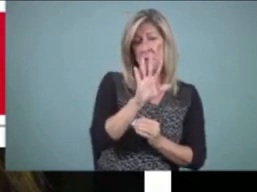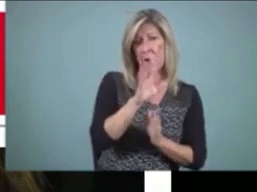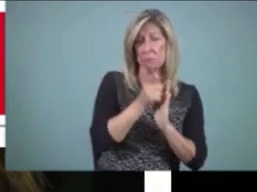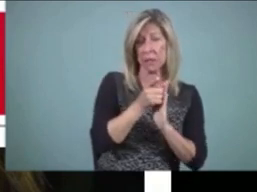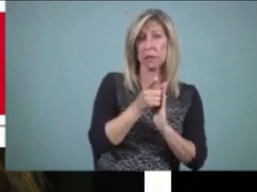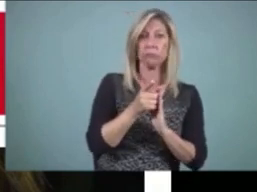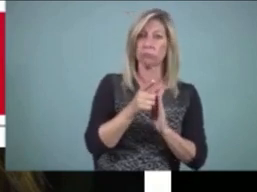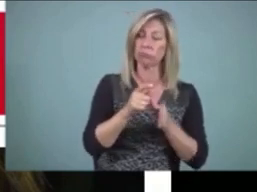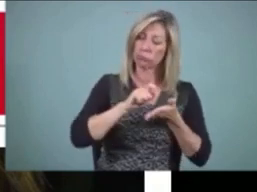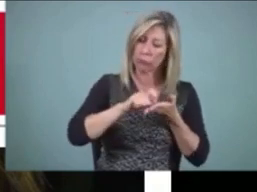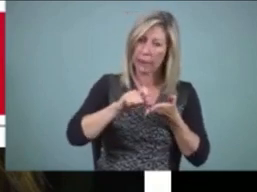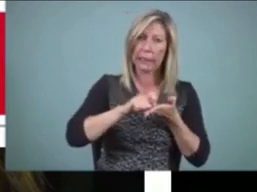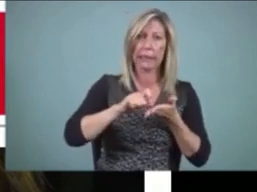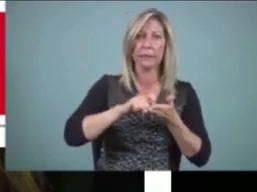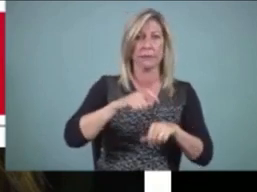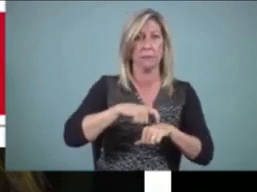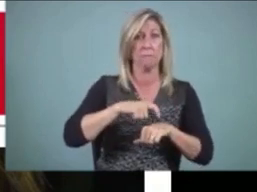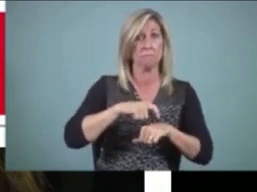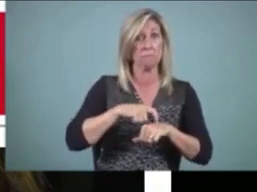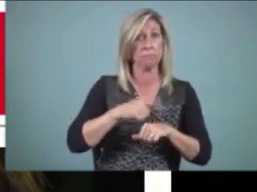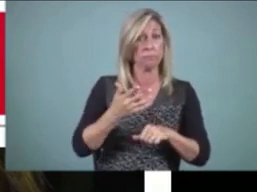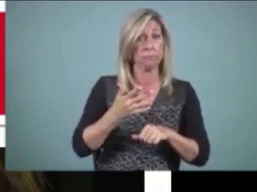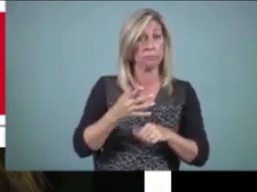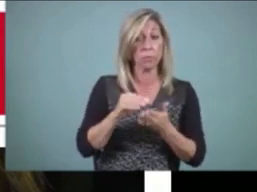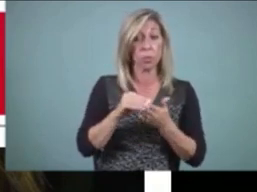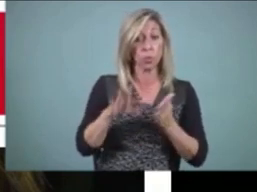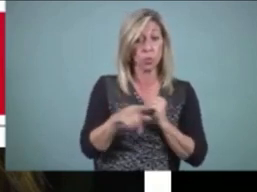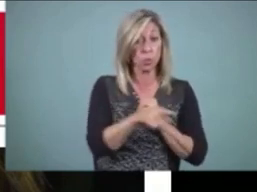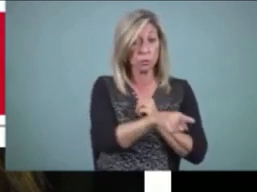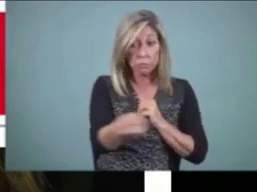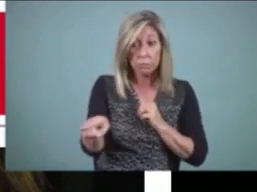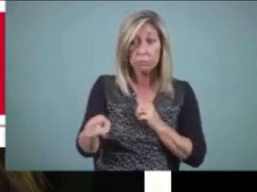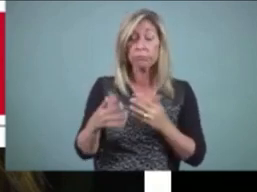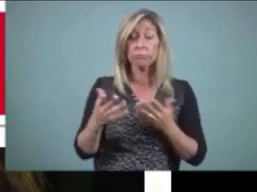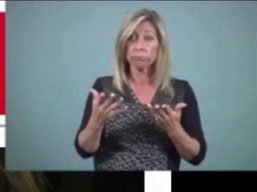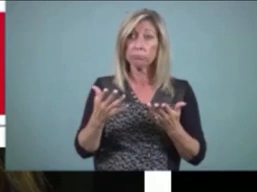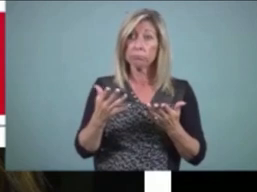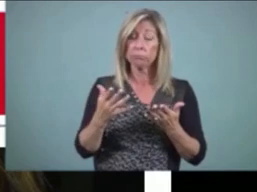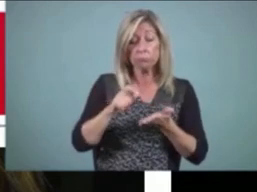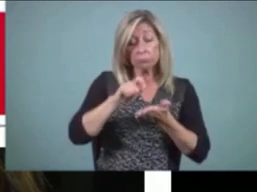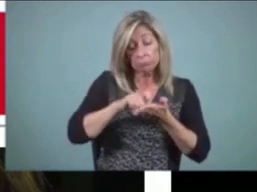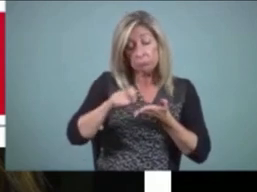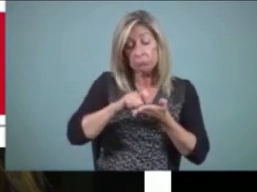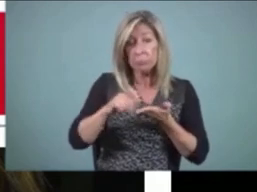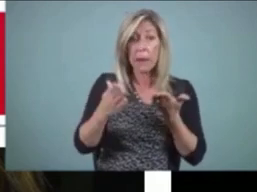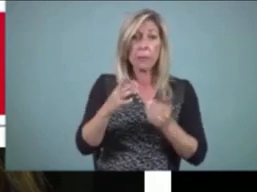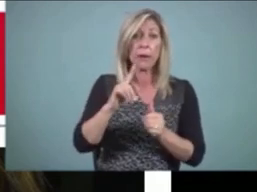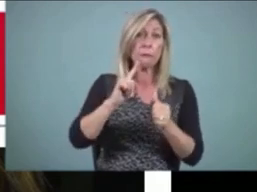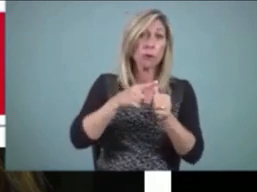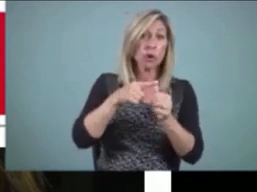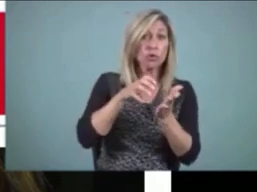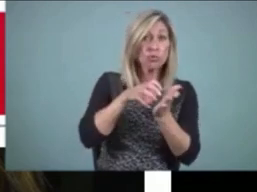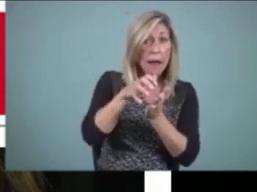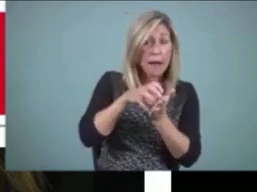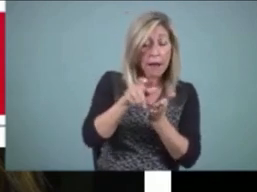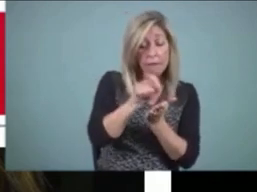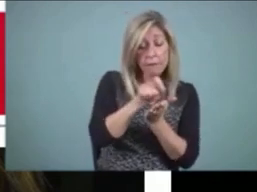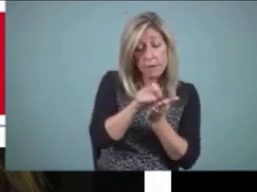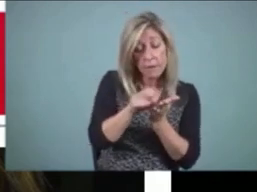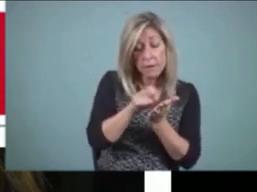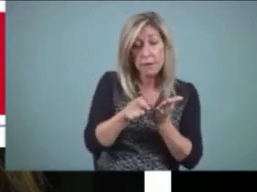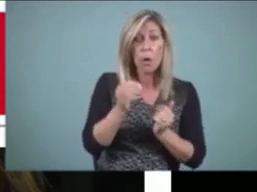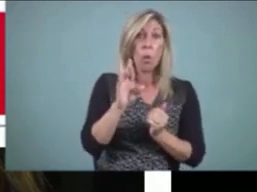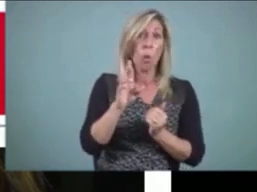And the students, some of them were at this point creating a first draft. They might be illustrating a book.